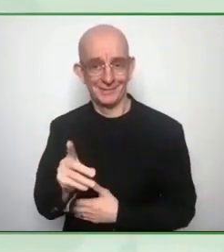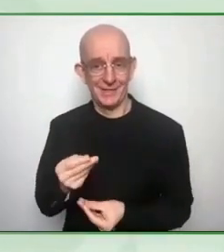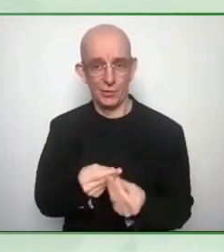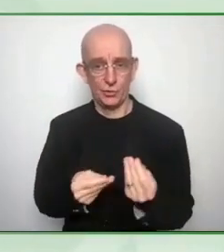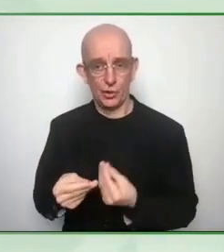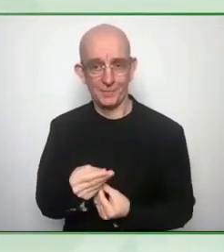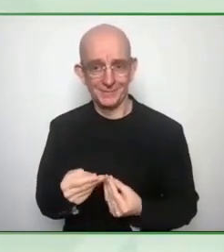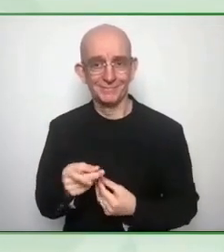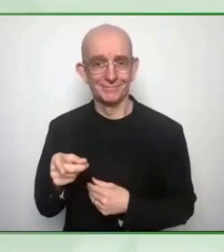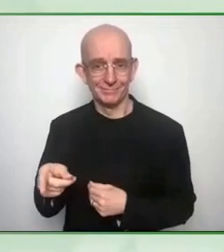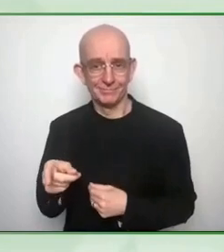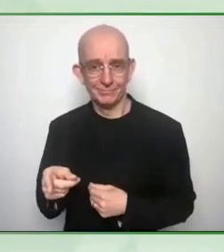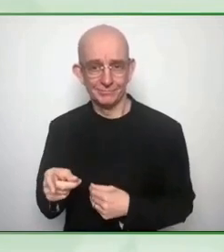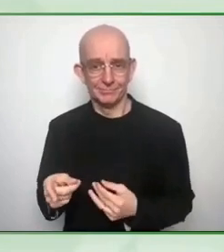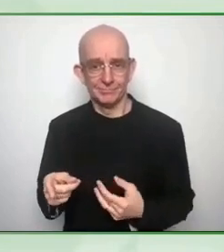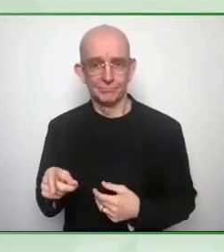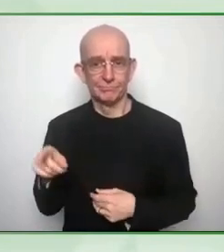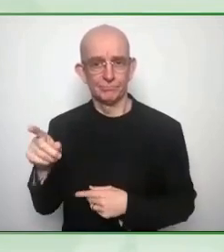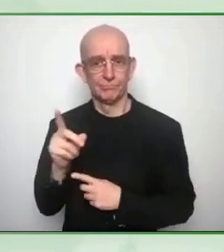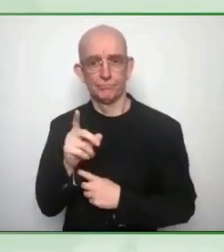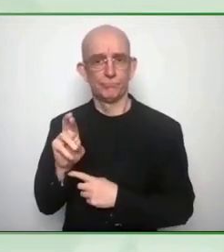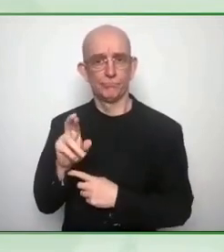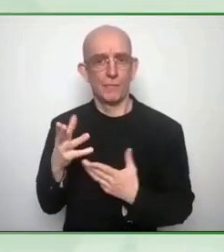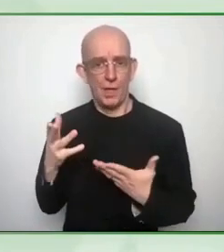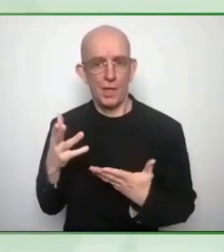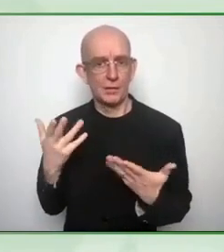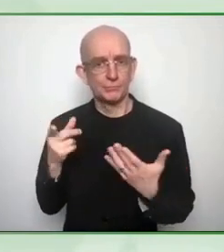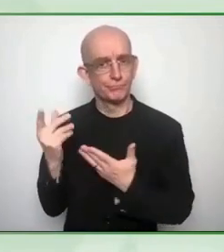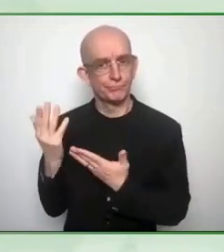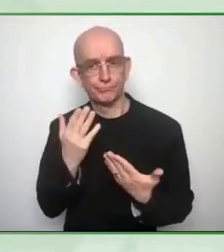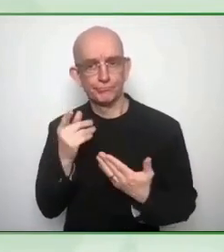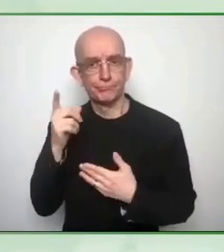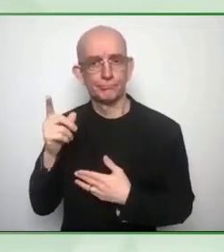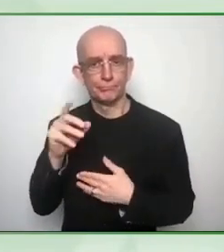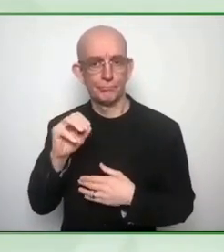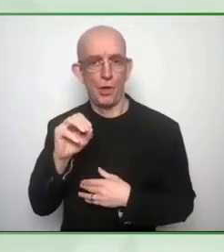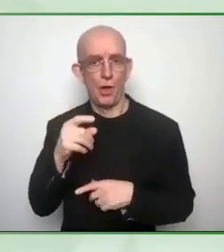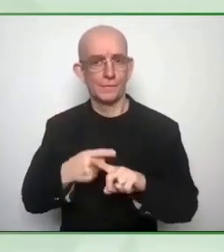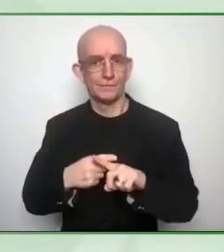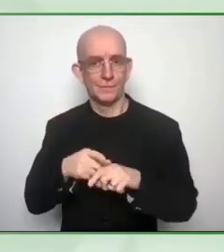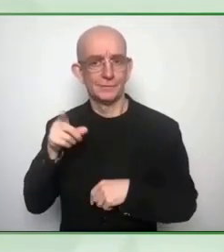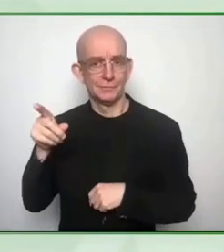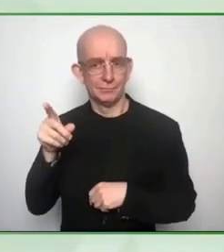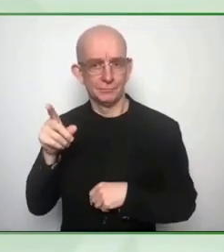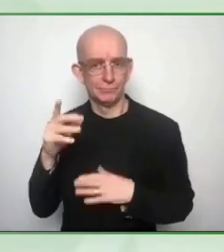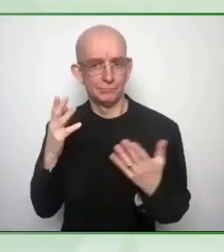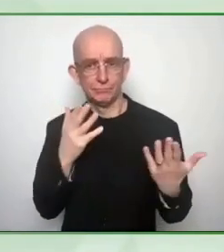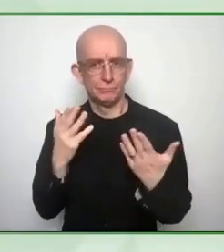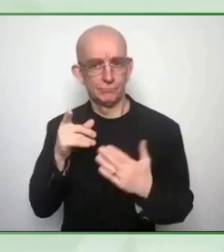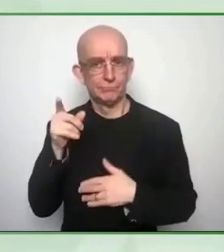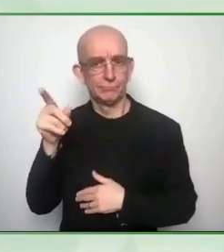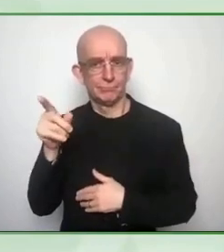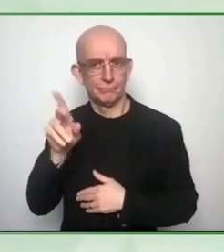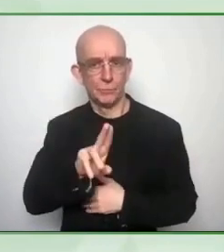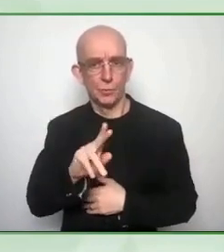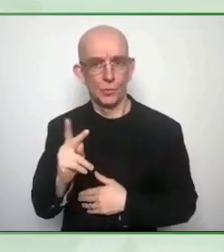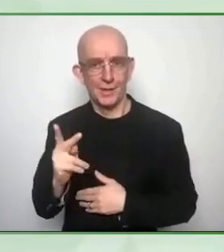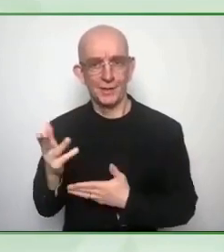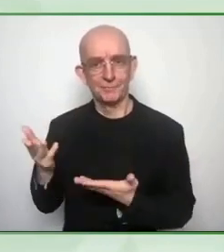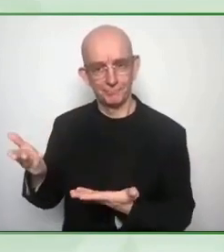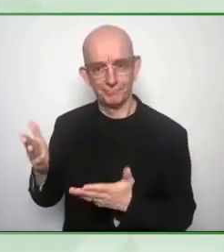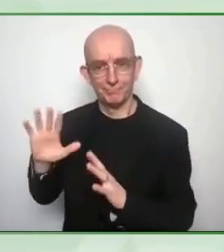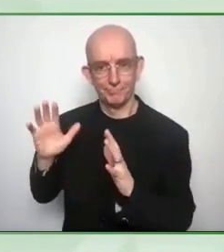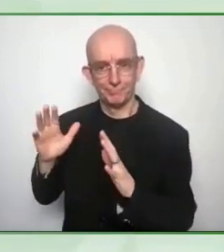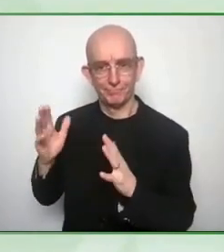shinoy uh mira please introduce also yourself and give us the frame of this discussion today thanks michael thank you so much